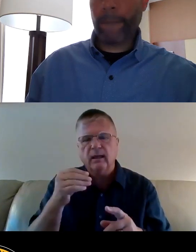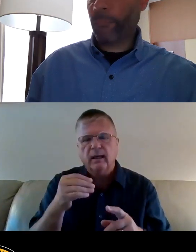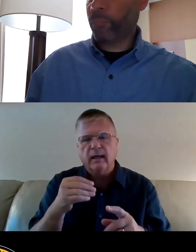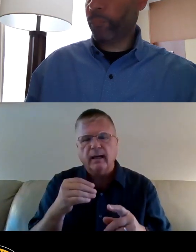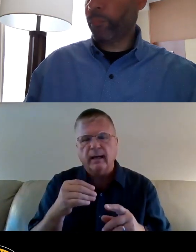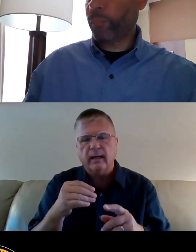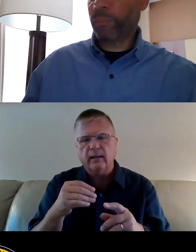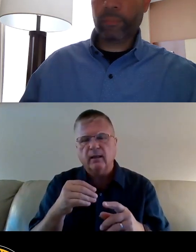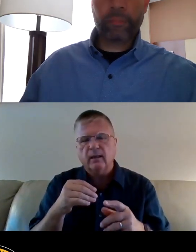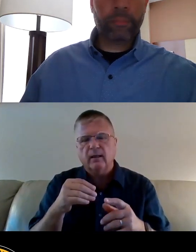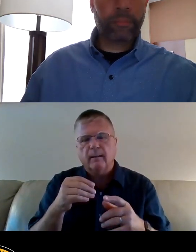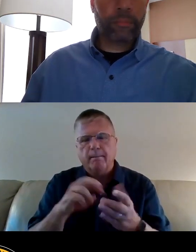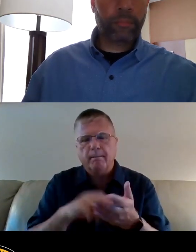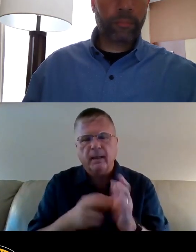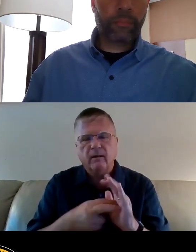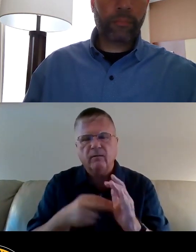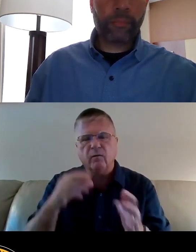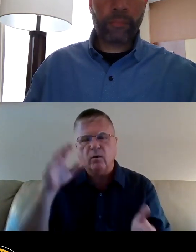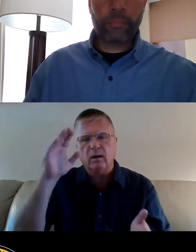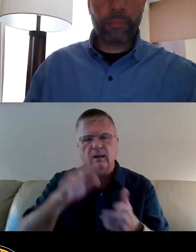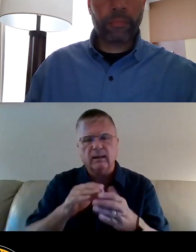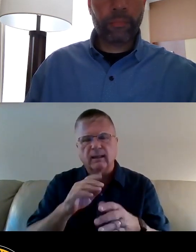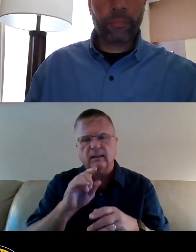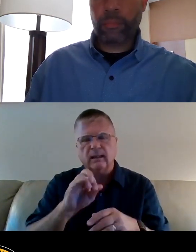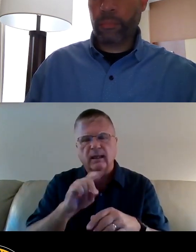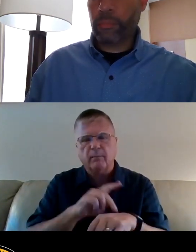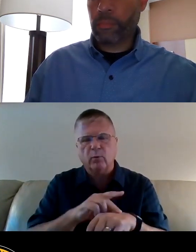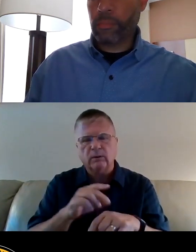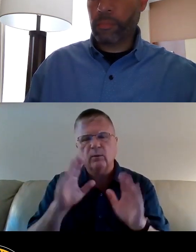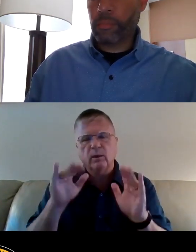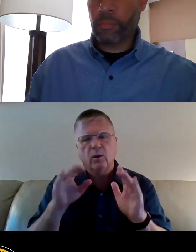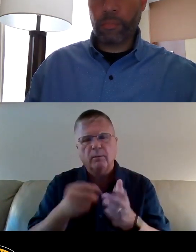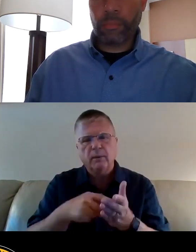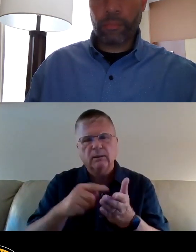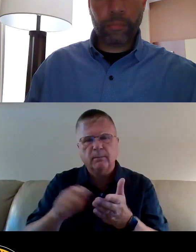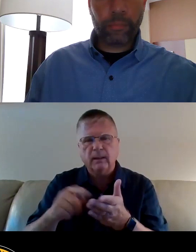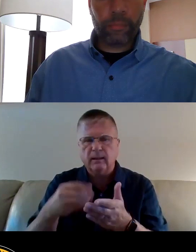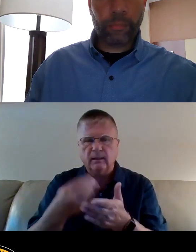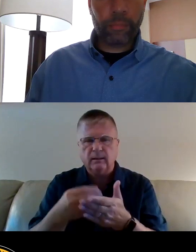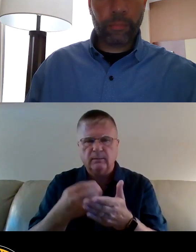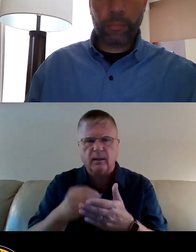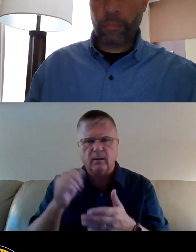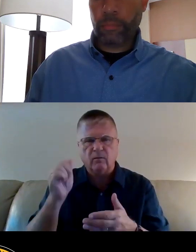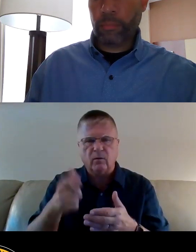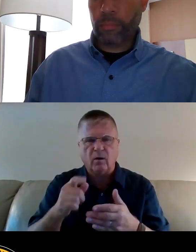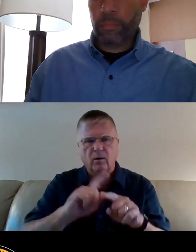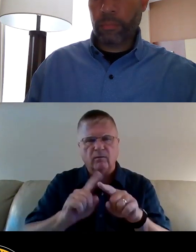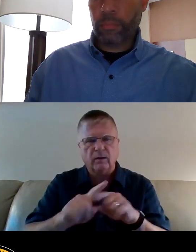poisoning in Pittsburgh, and we hope you consider allocating these funds to address all sorts of lead exposure. Thank you.